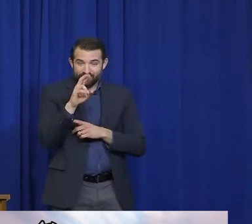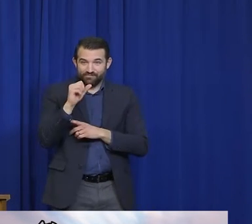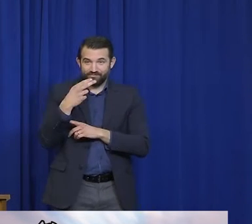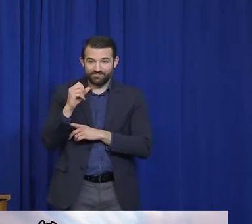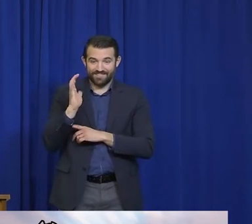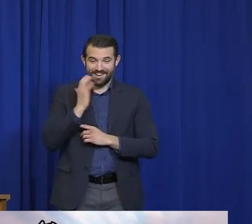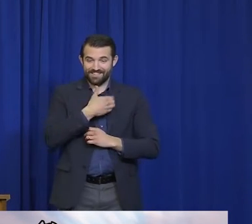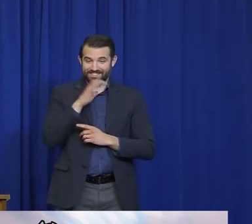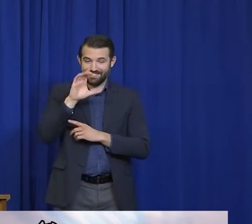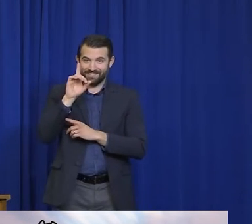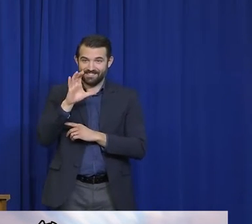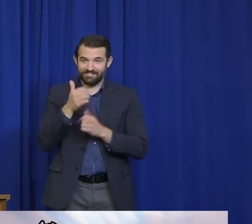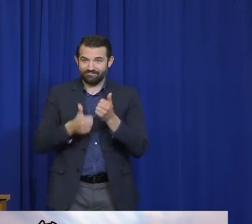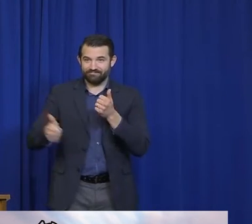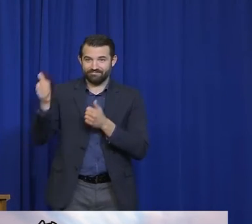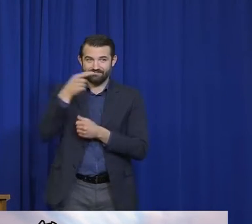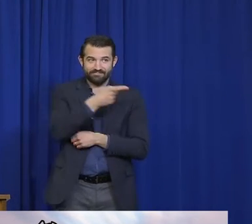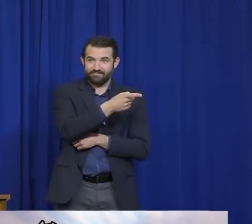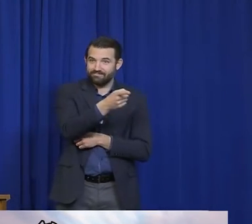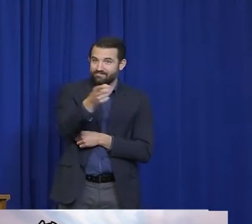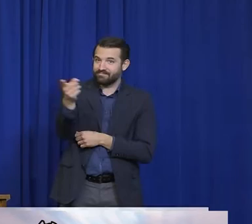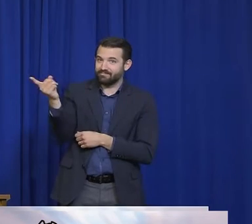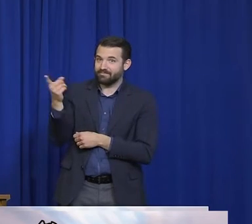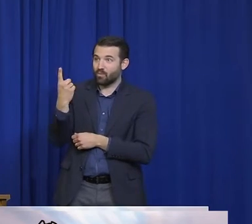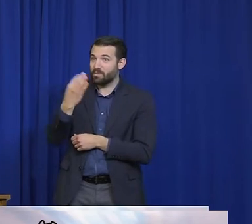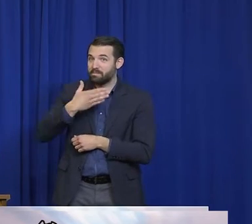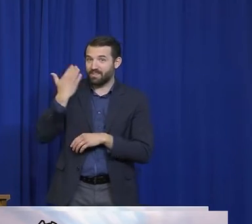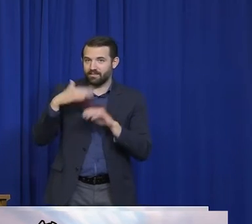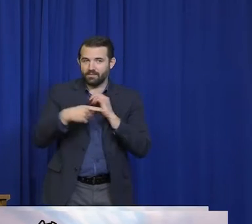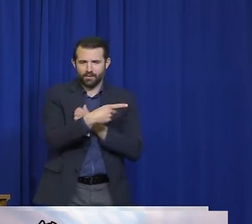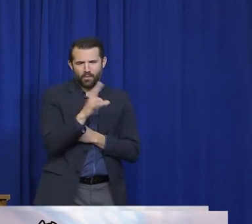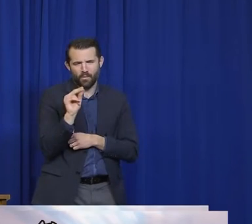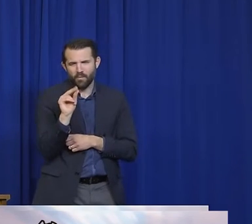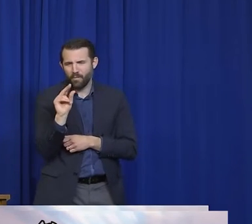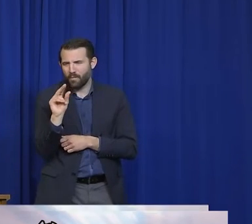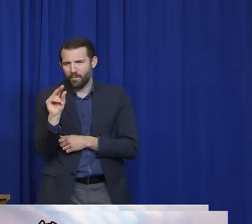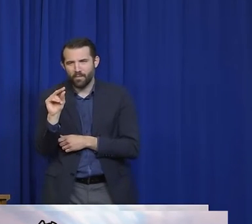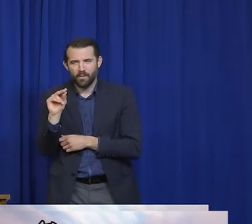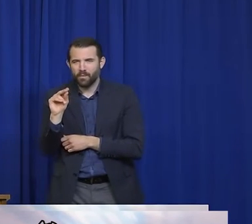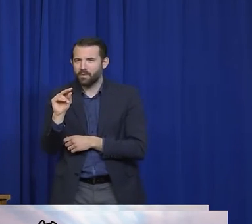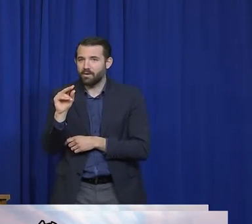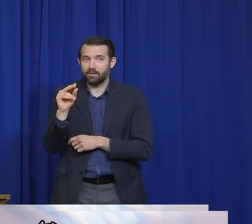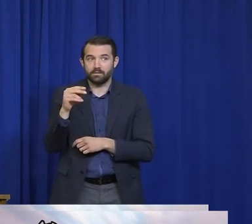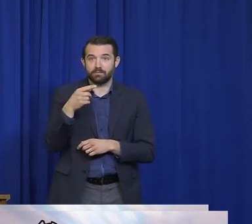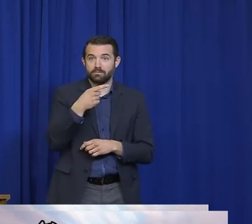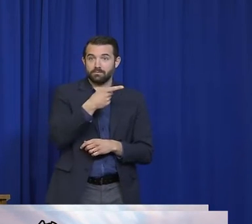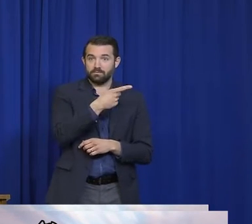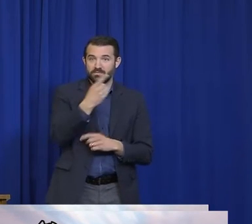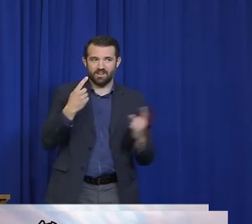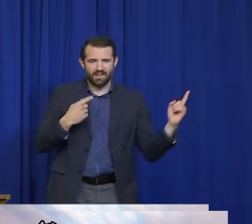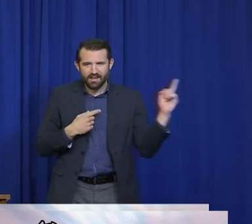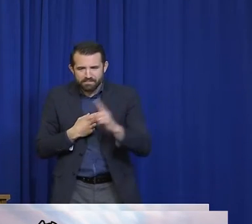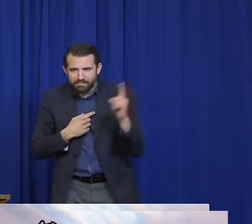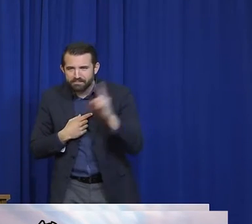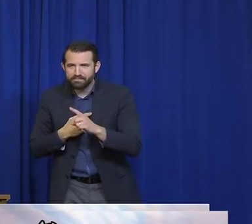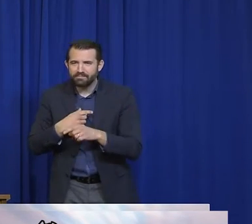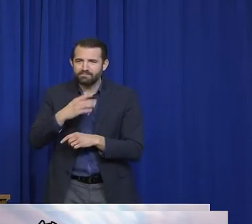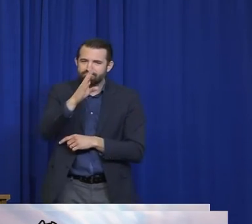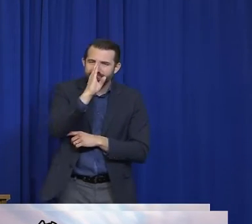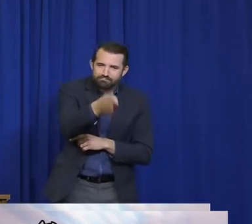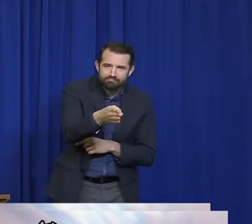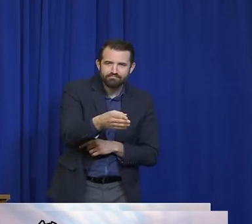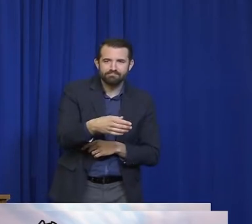collective lives in this pandemic. You've been a stalwart for the truth, for accuracy, for data,